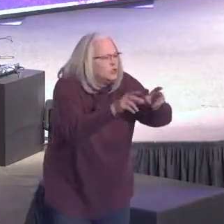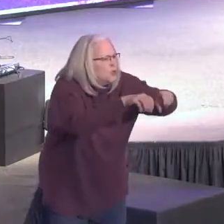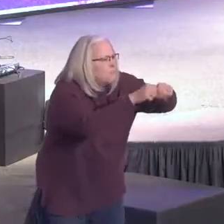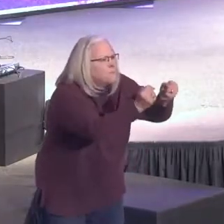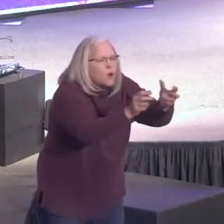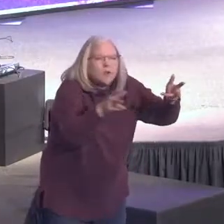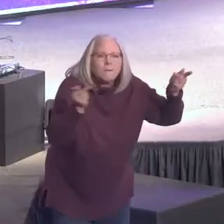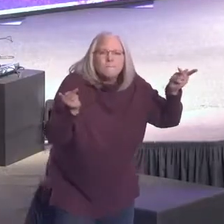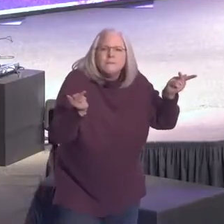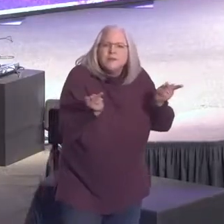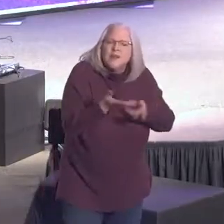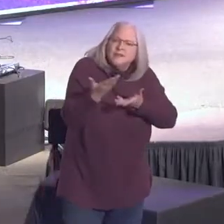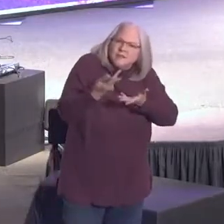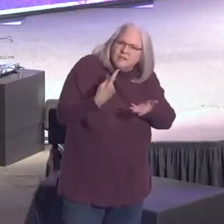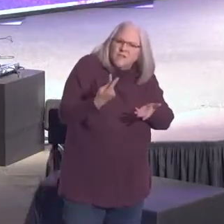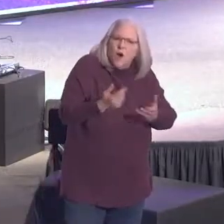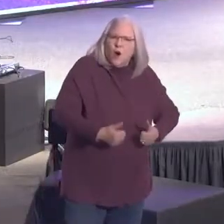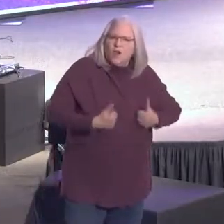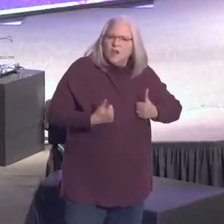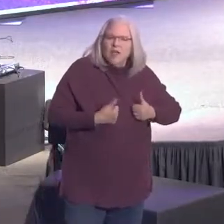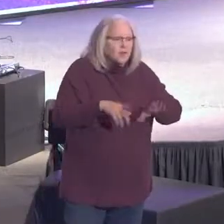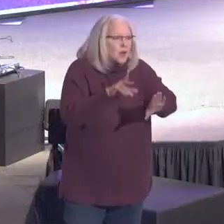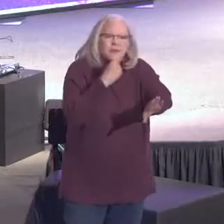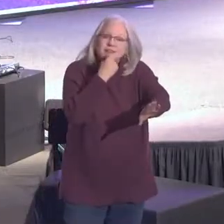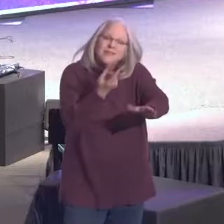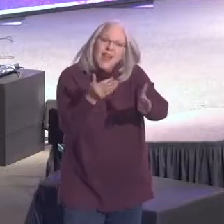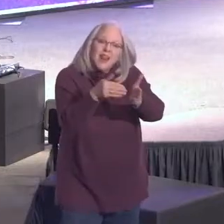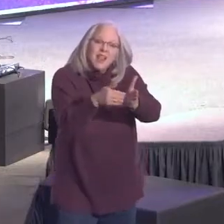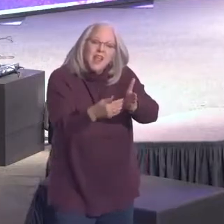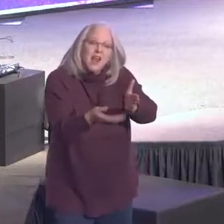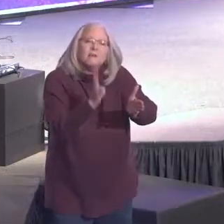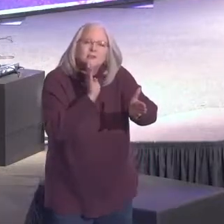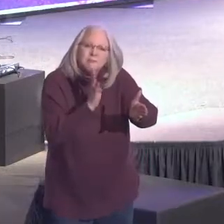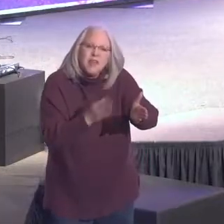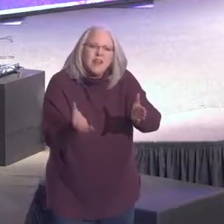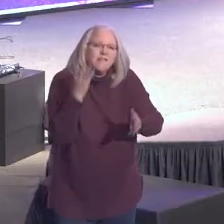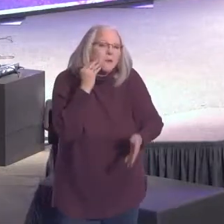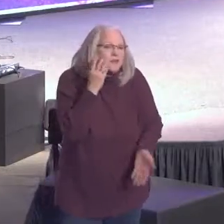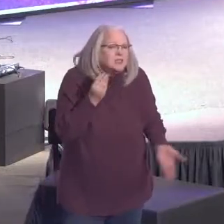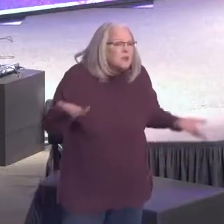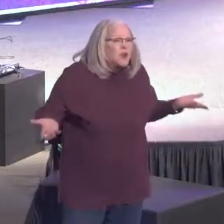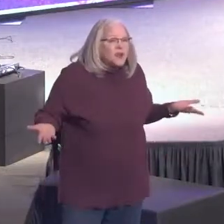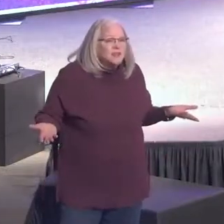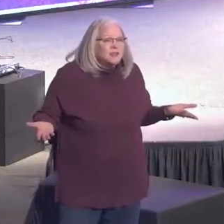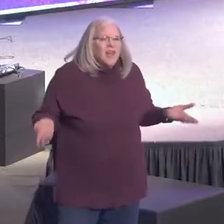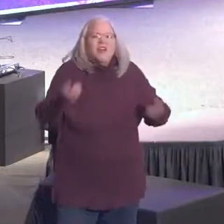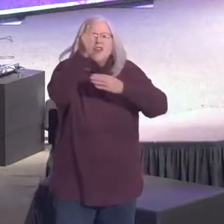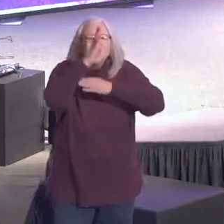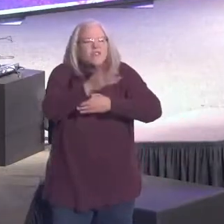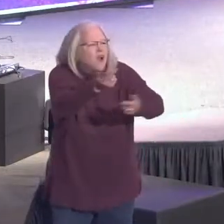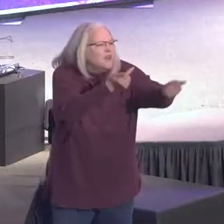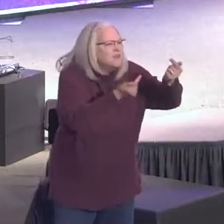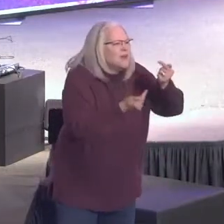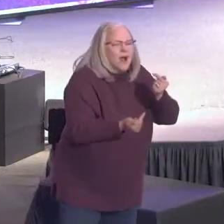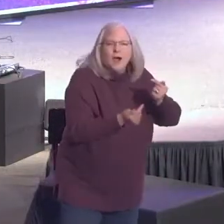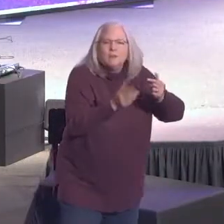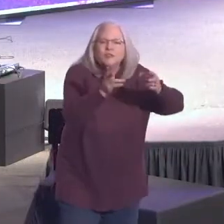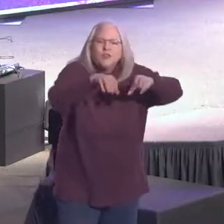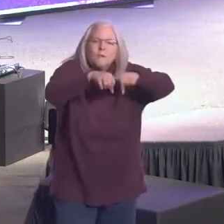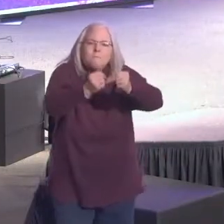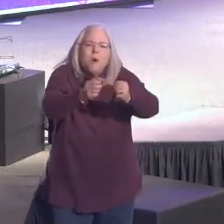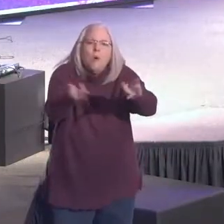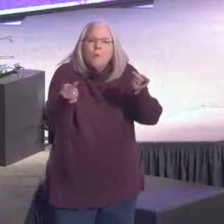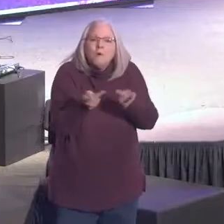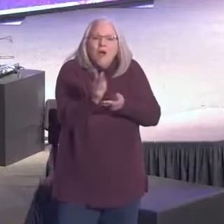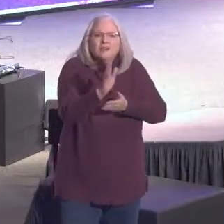in our lives. And I wanna say that to you again because I'm speaking this from experience today, that God comes to the broken